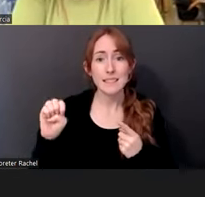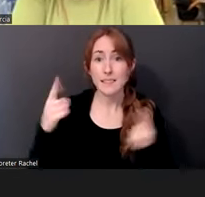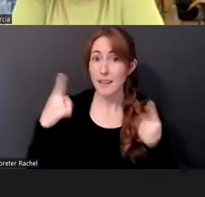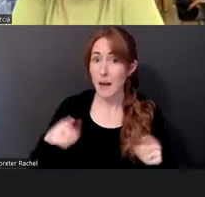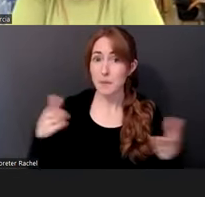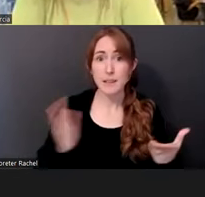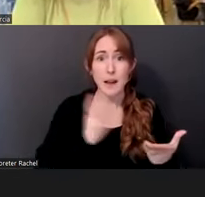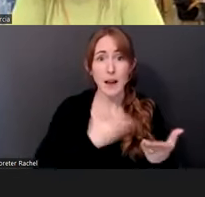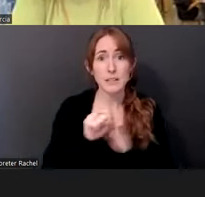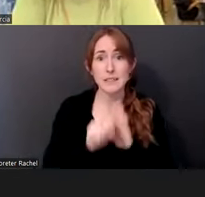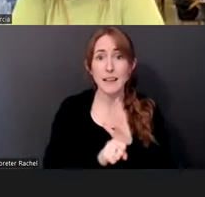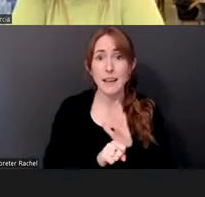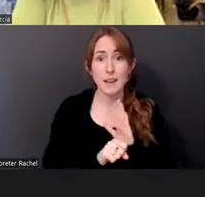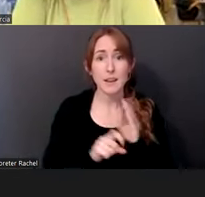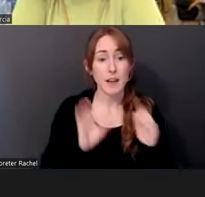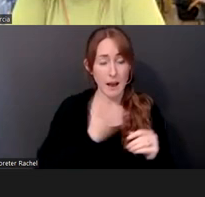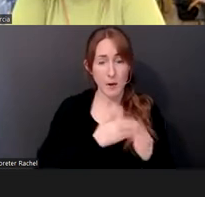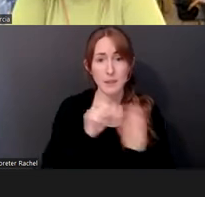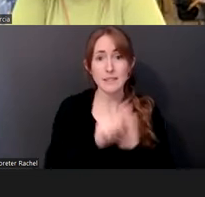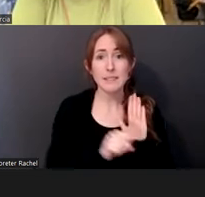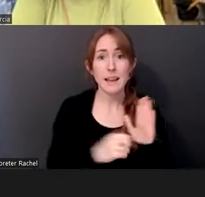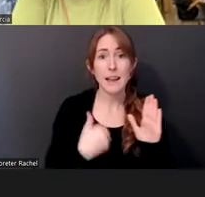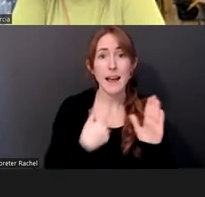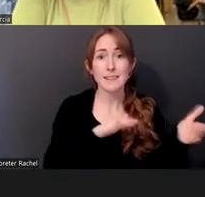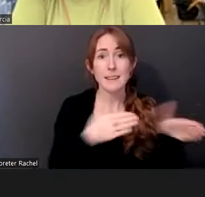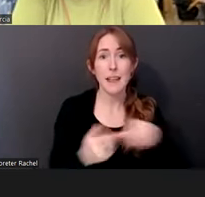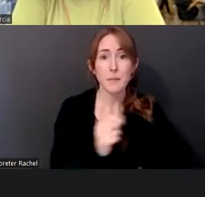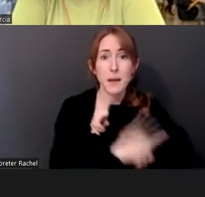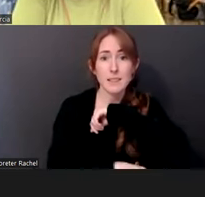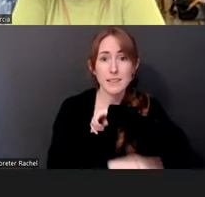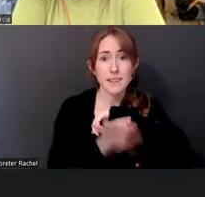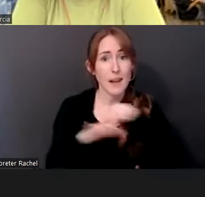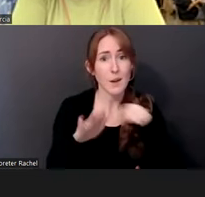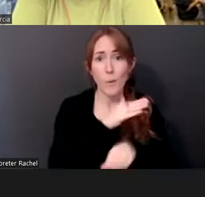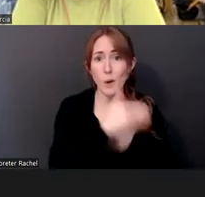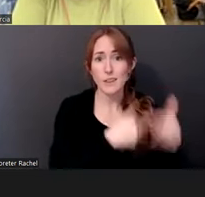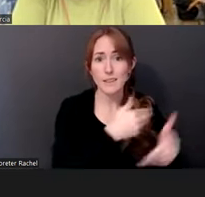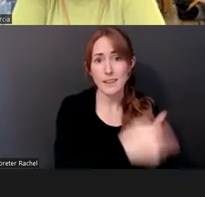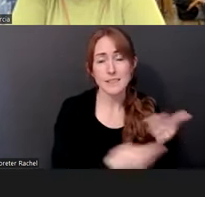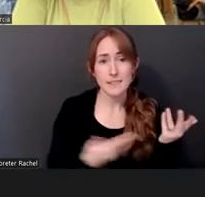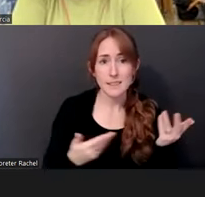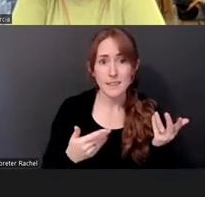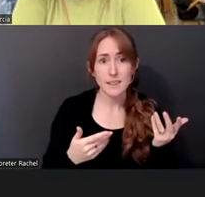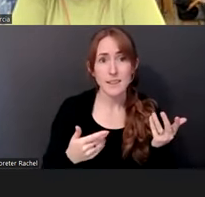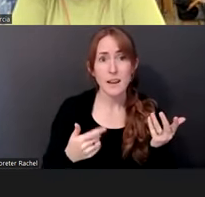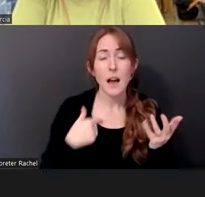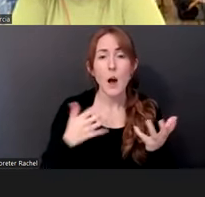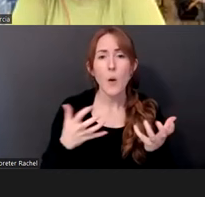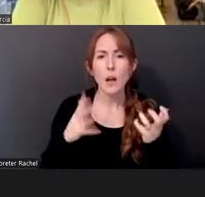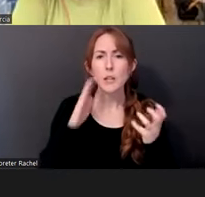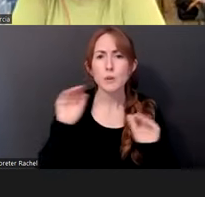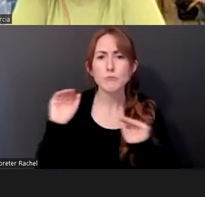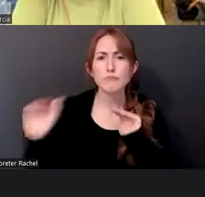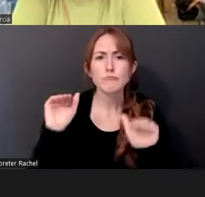tries somebody for the death penalty. I mean, the whole process, um, and we wanted to awaken empathy without,